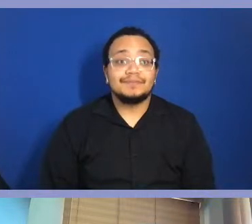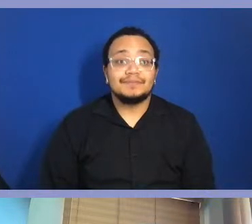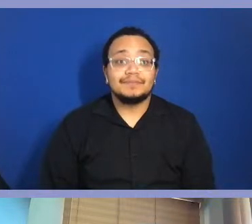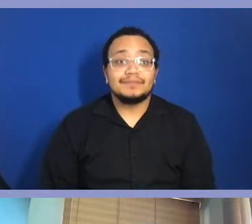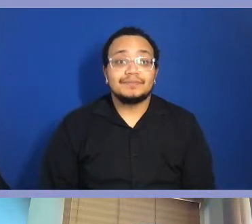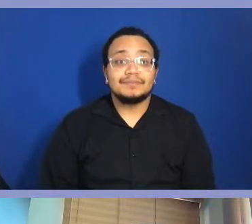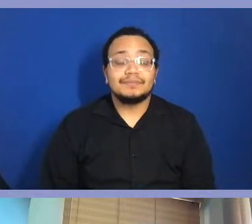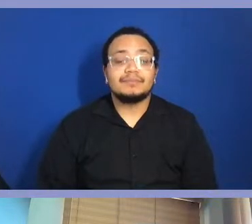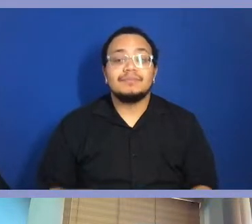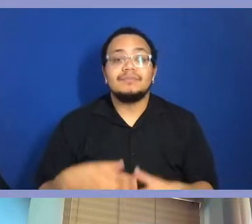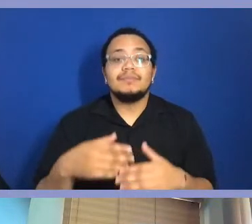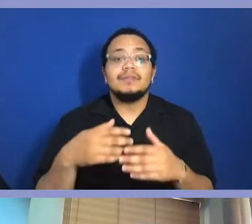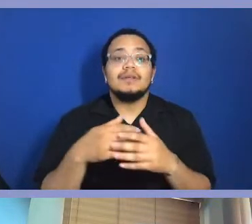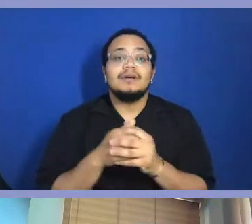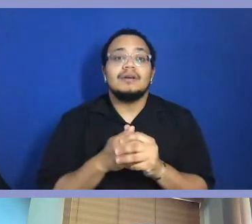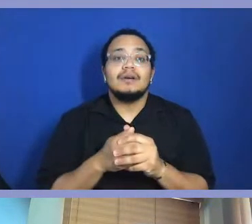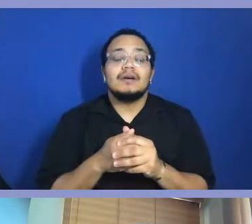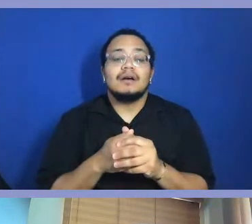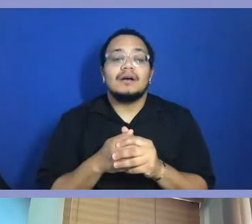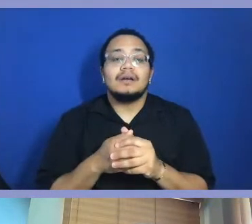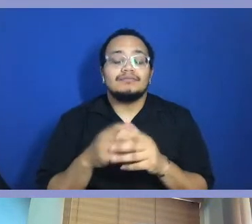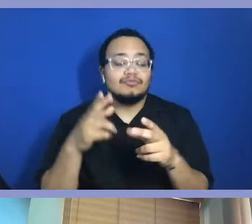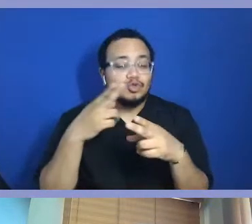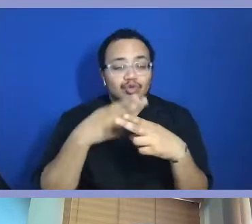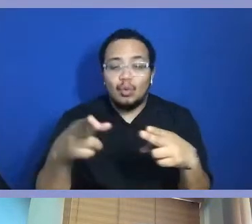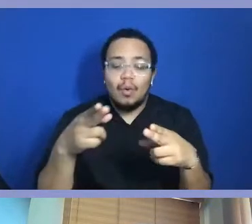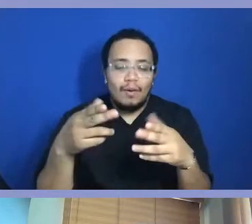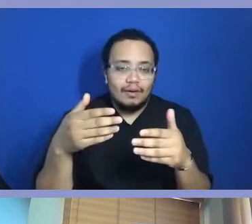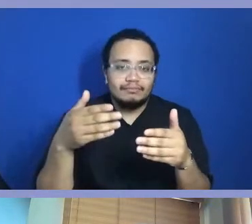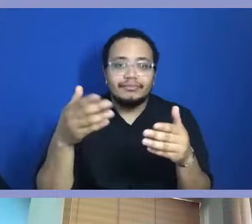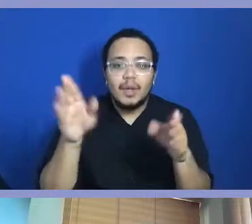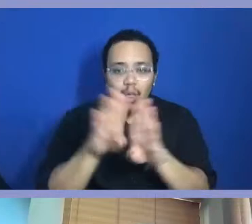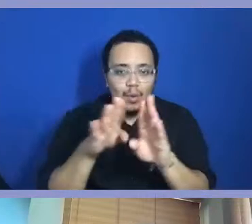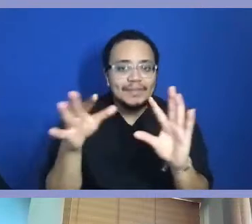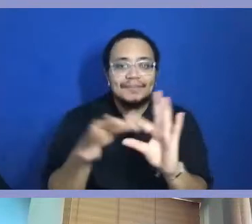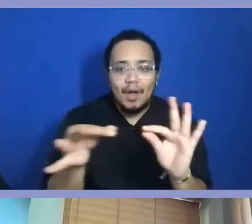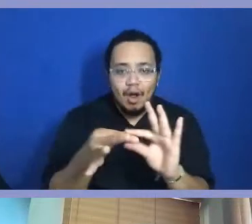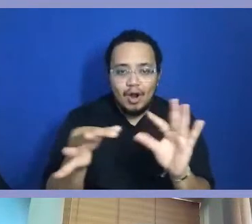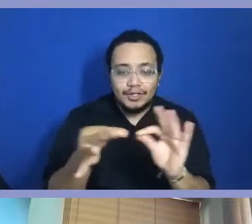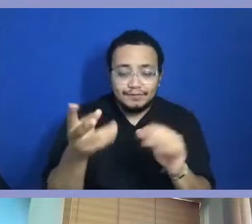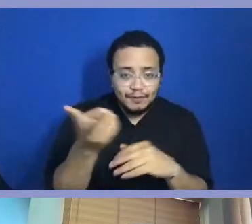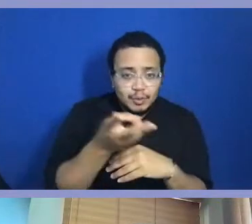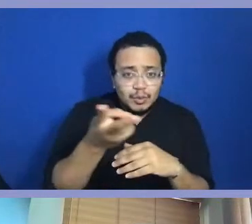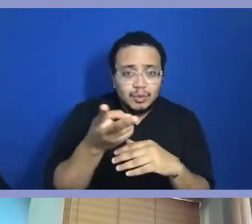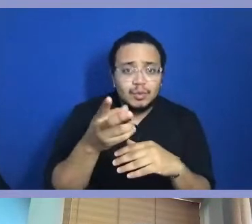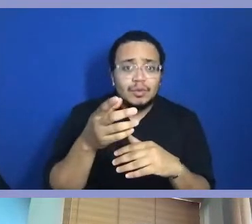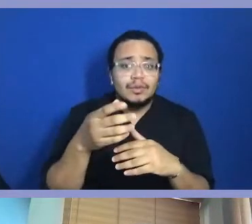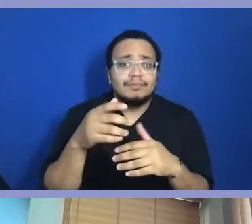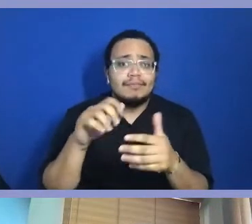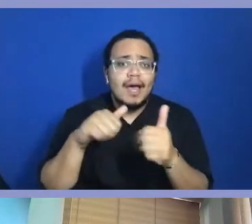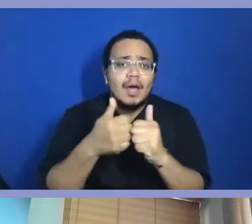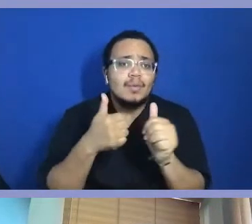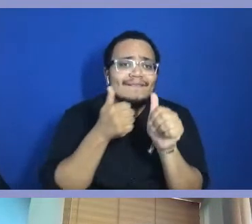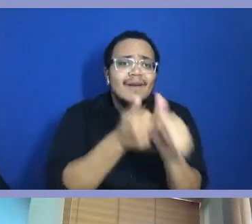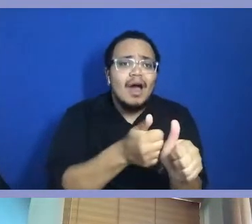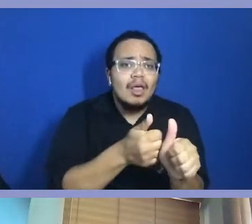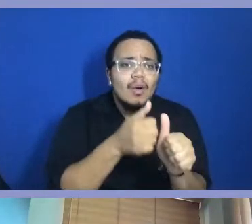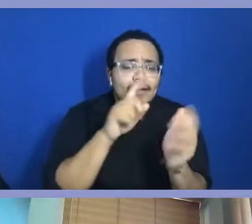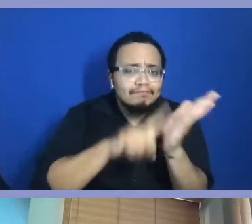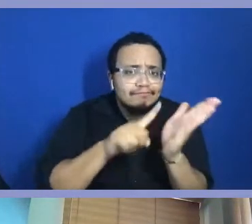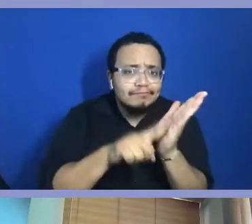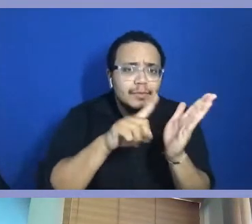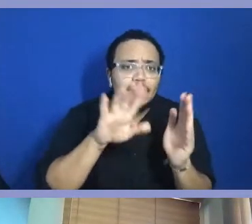closing. And again, real quick, how can we follow you two or see your two work? Ms. Sharon, real quick, and then, Imani.